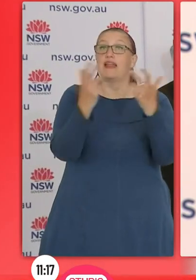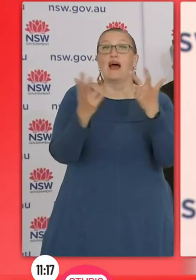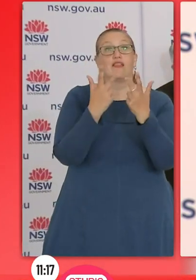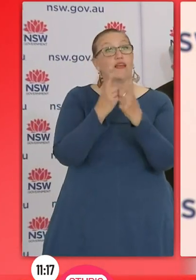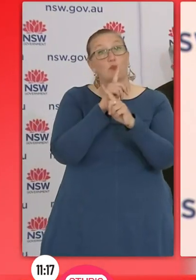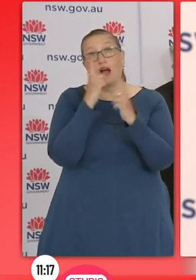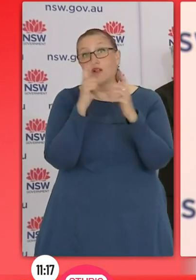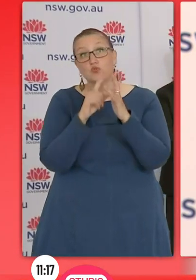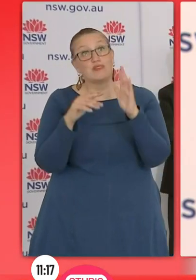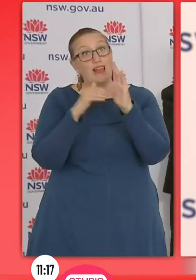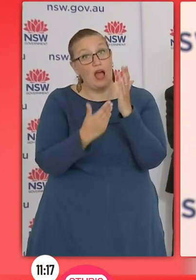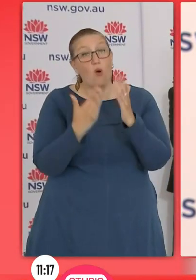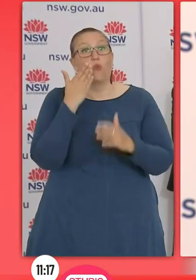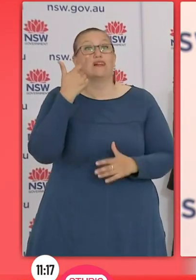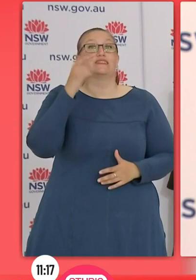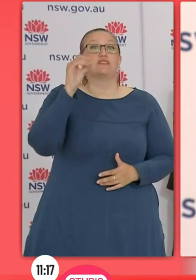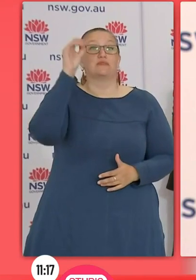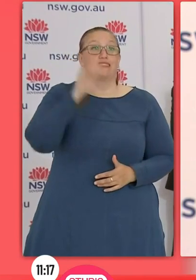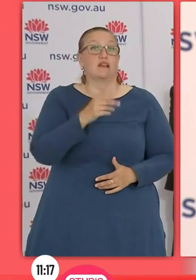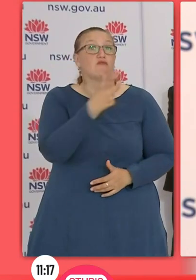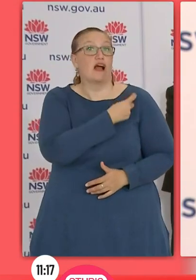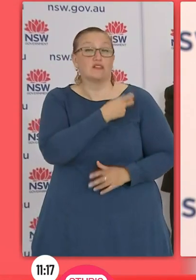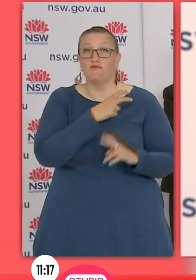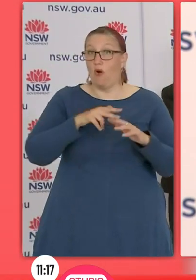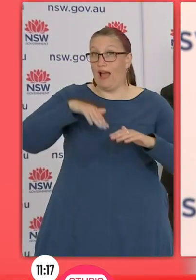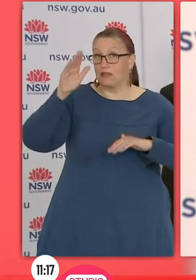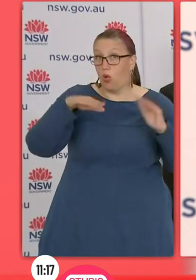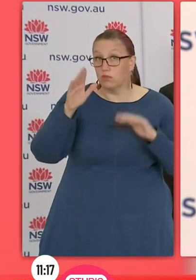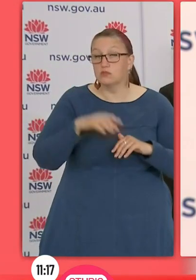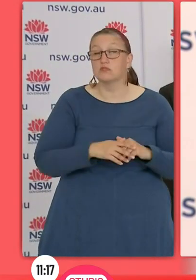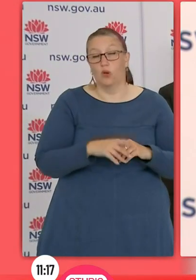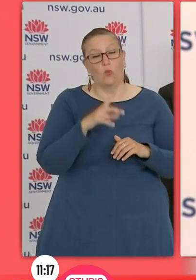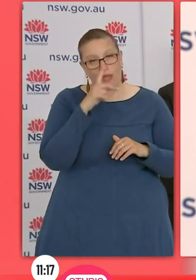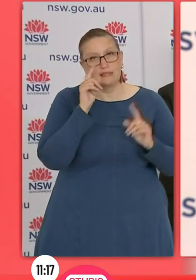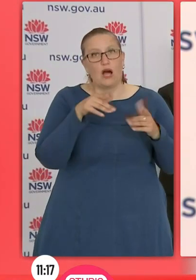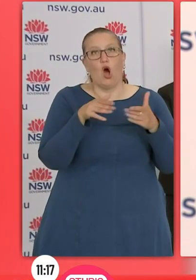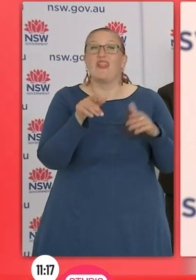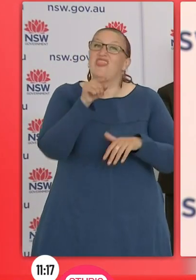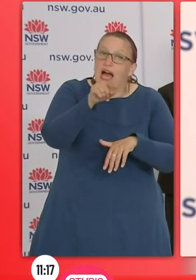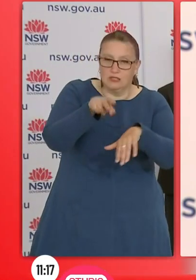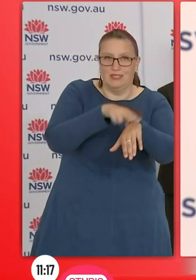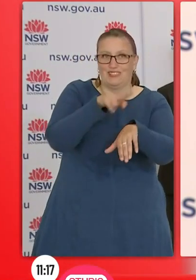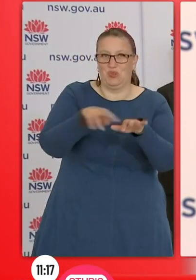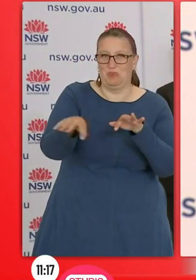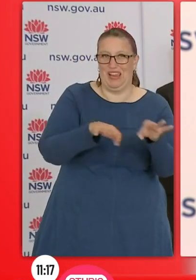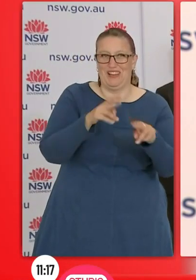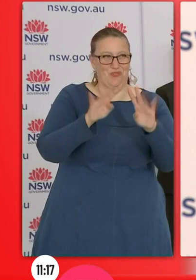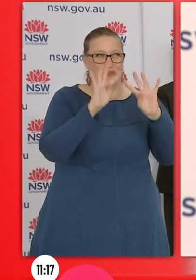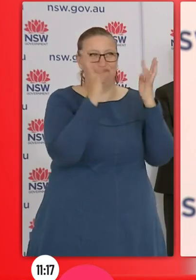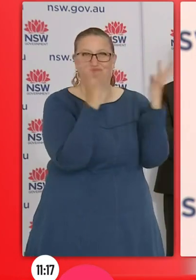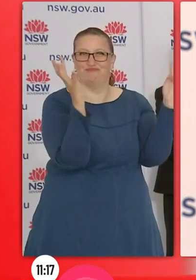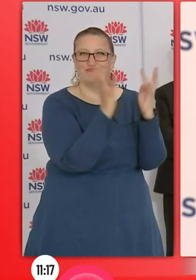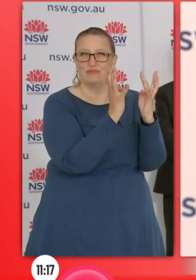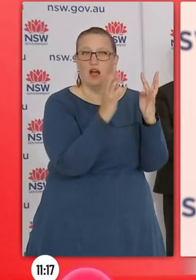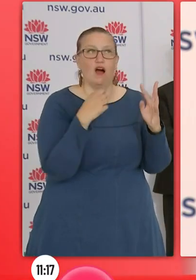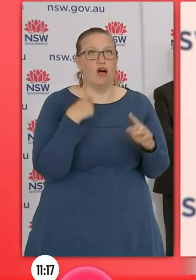expect to be able to do them when we have 70% of our adult population double vaccinated. That's the national plan. That's what the national plan says. I'm